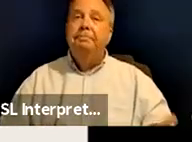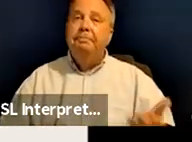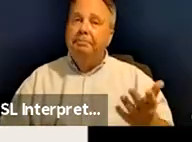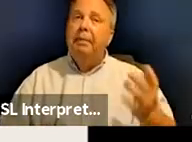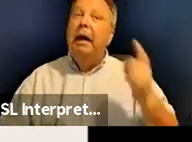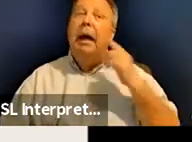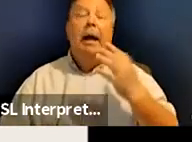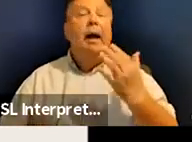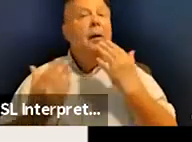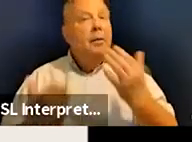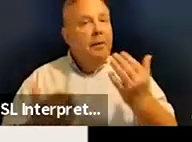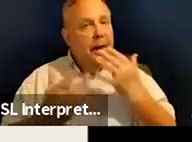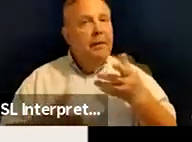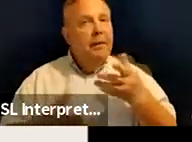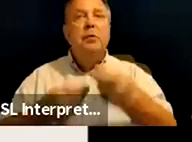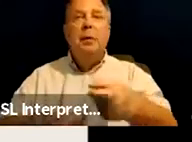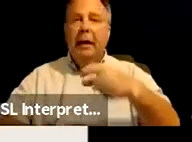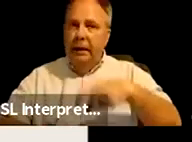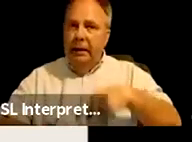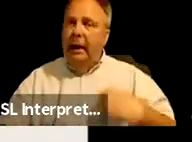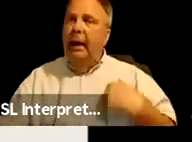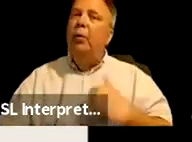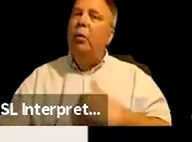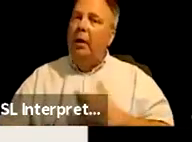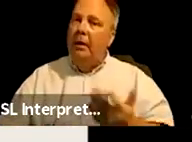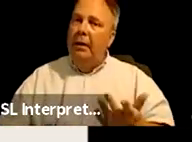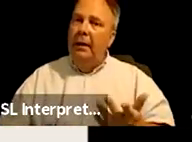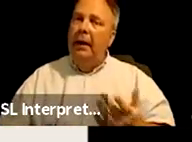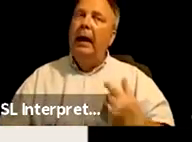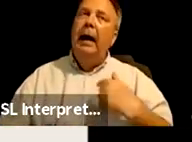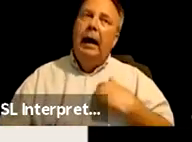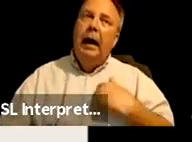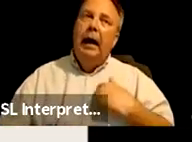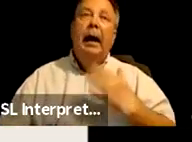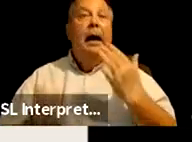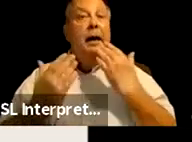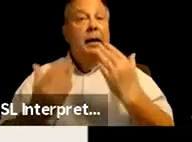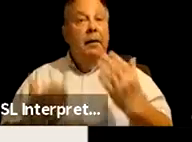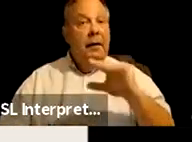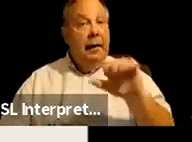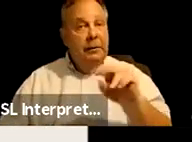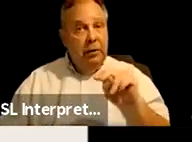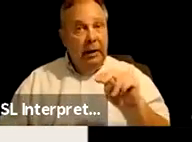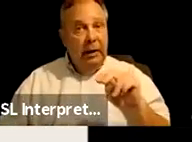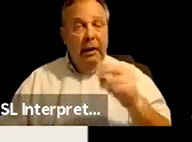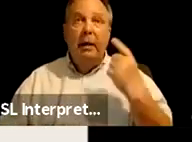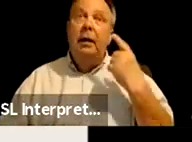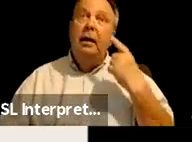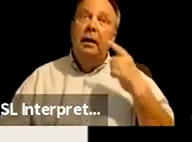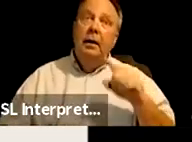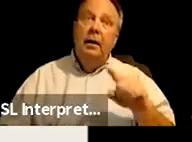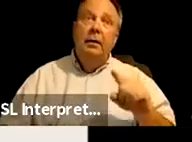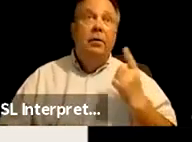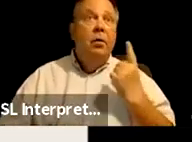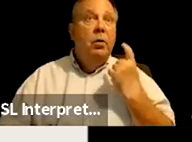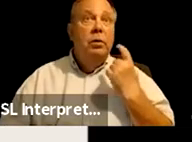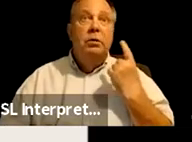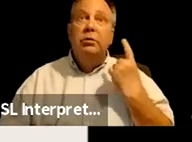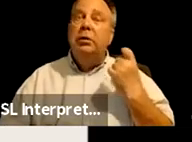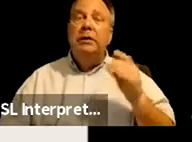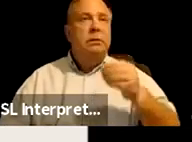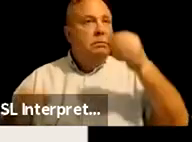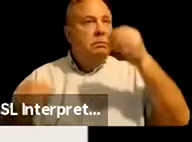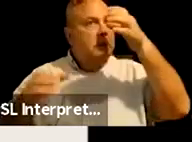thank everyone for spending time with us. Um, I thank Jen for, uh, just such an informative